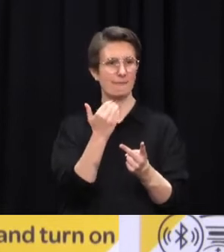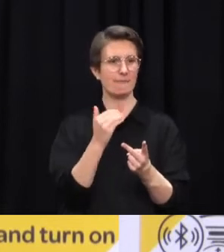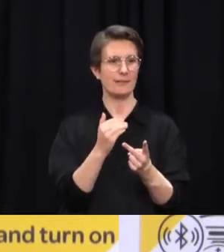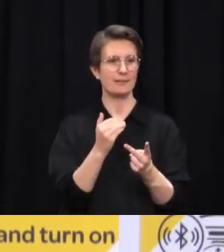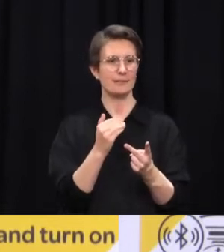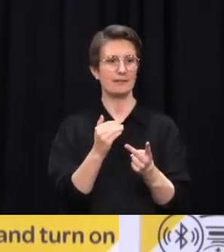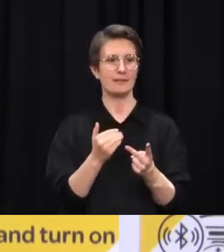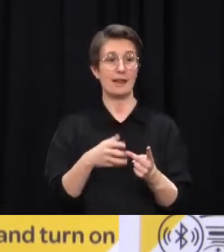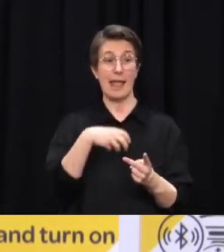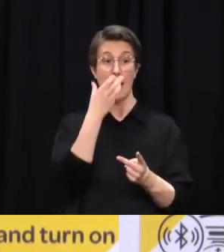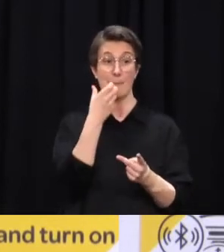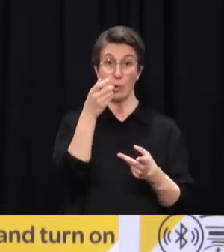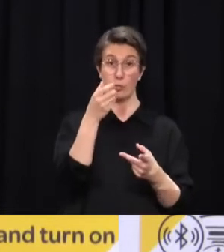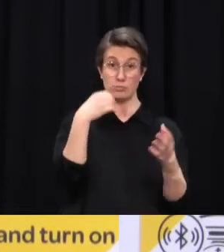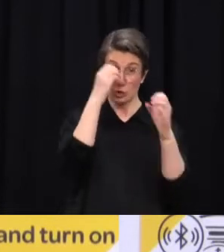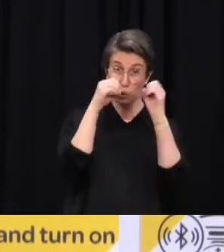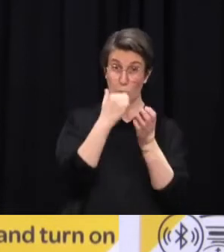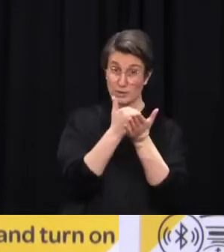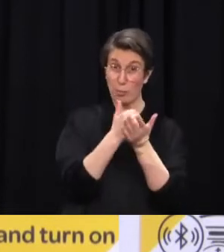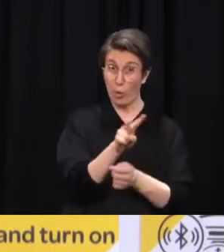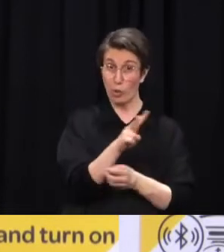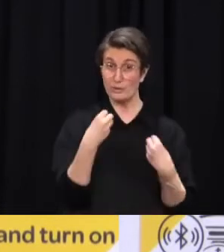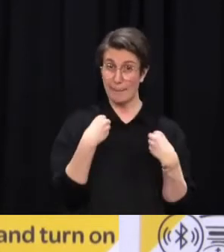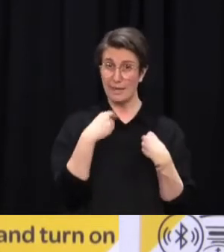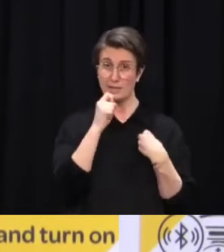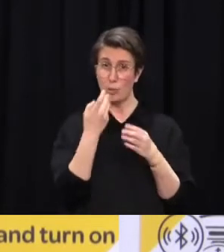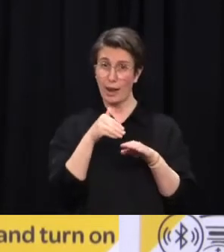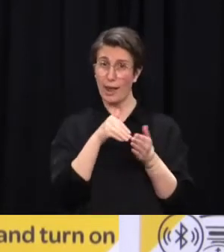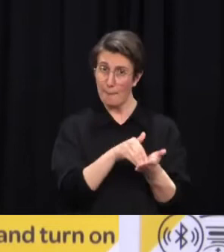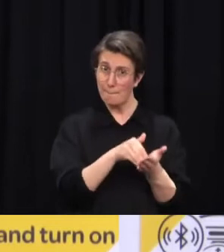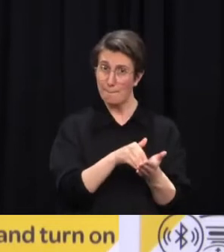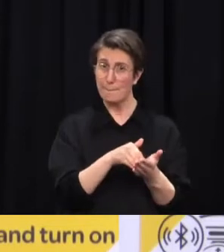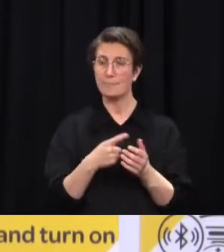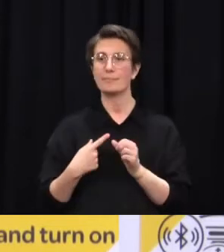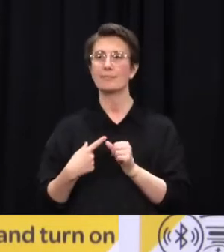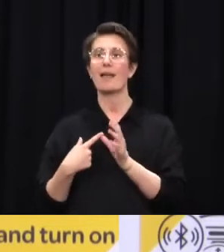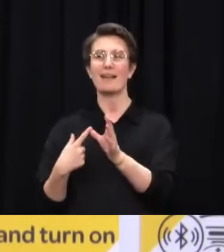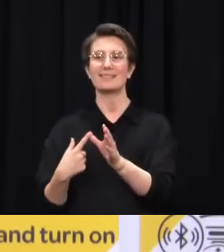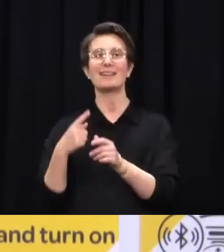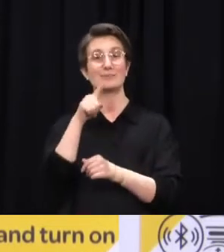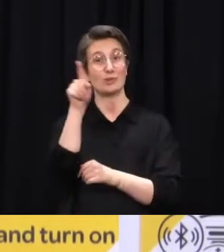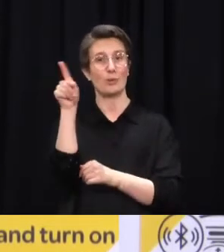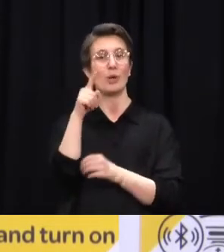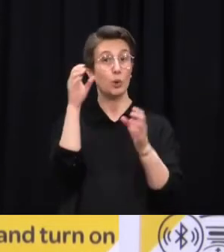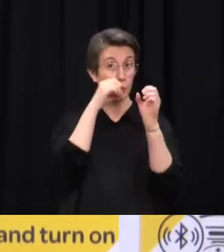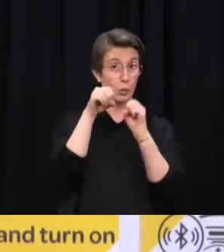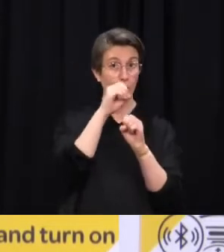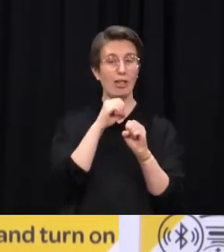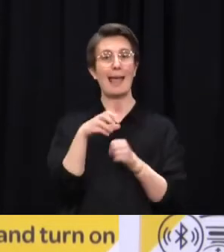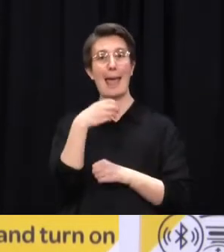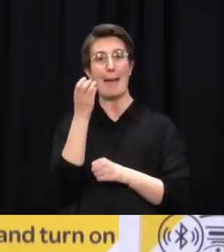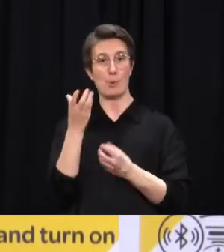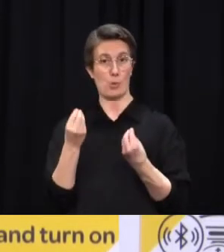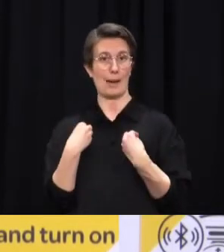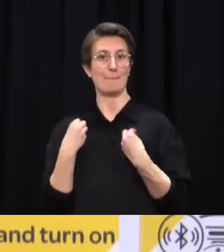and Google are okay with a mandatory record keeping requirement, but wouldn't be comfortable with a mandatory use of the